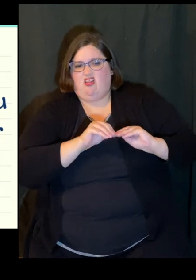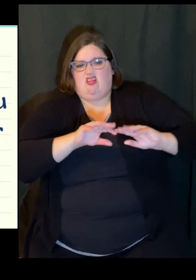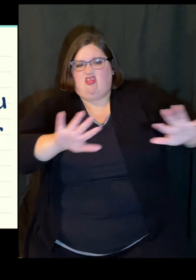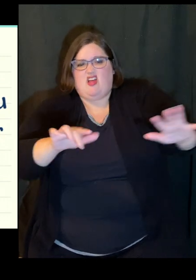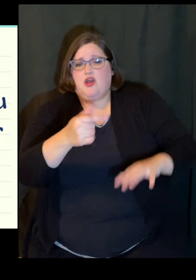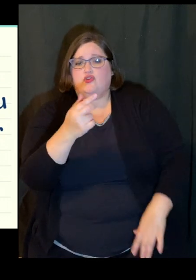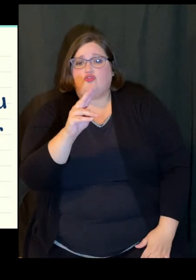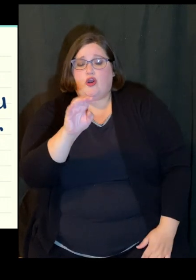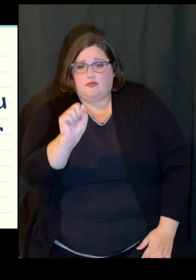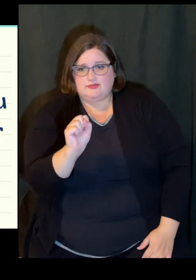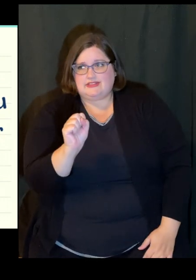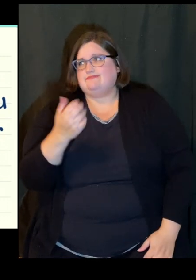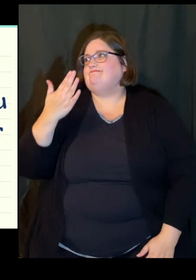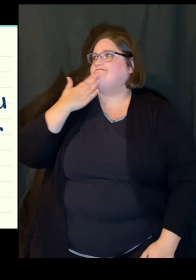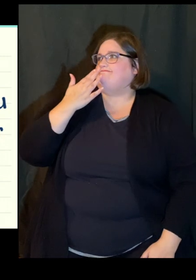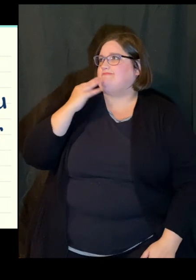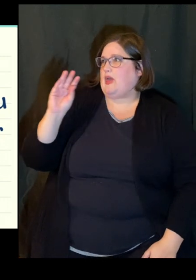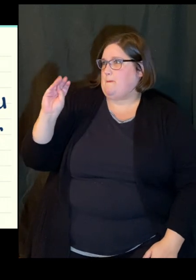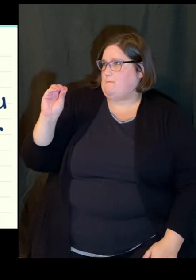Thanks, Moby.